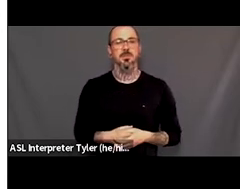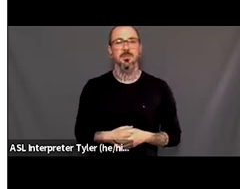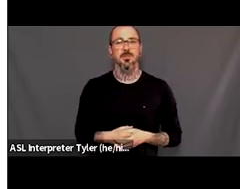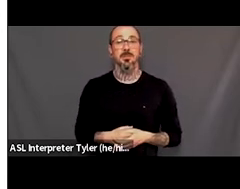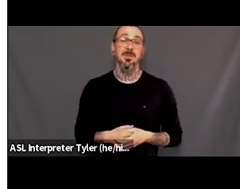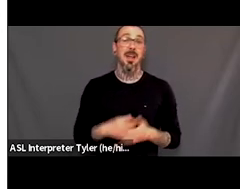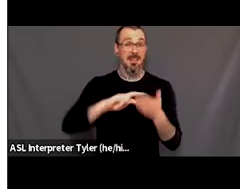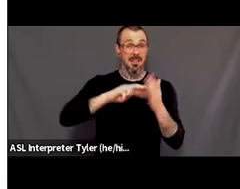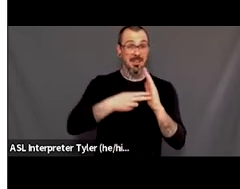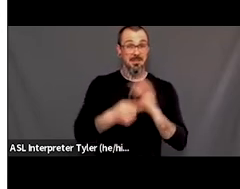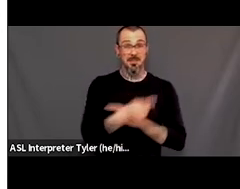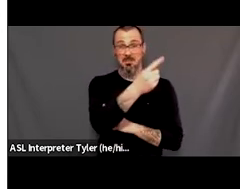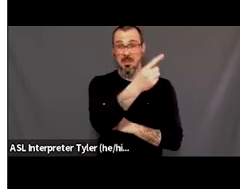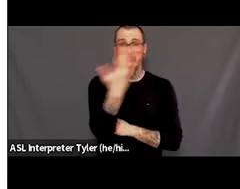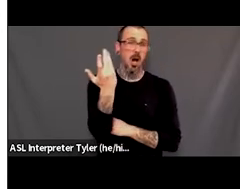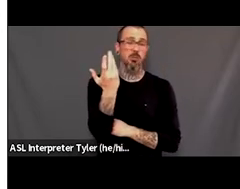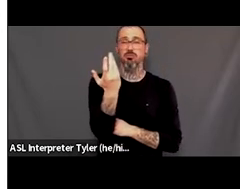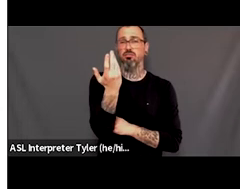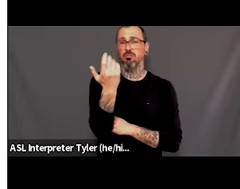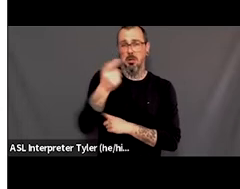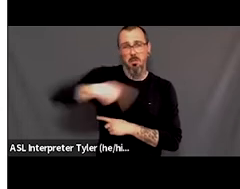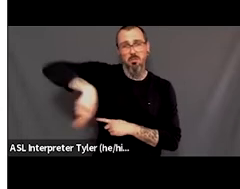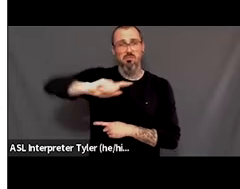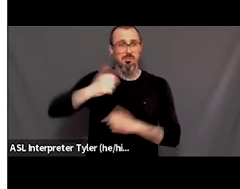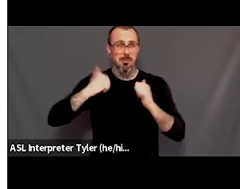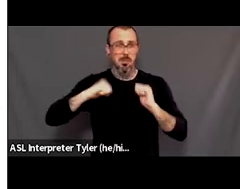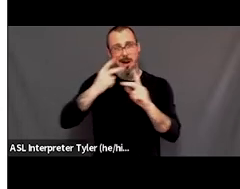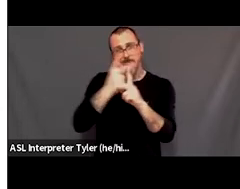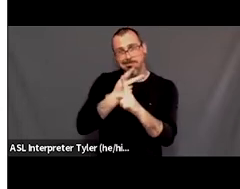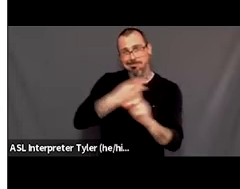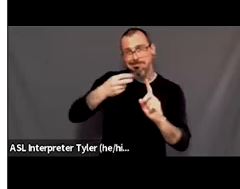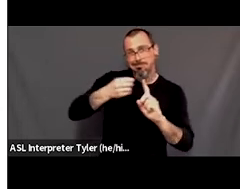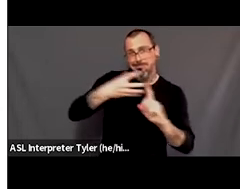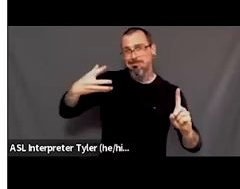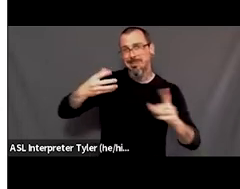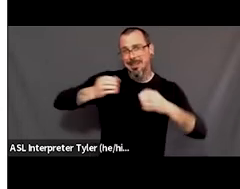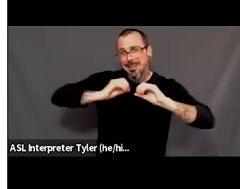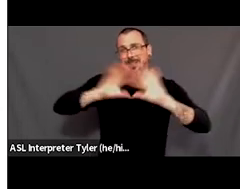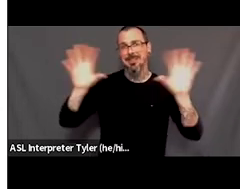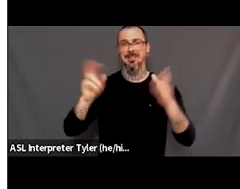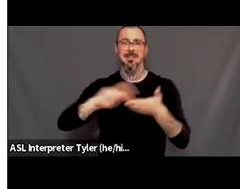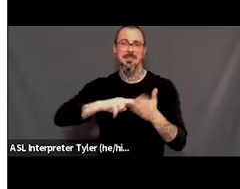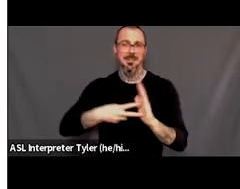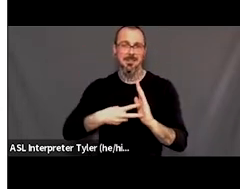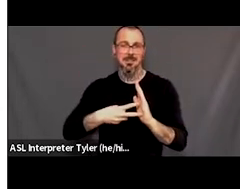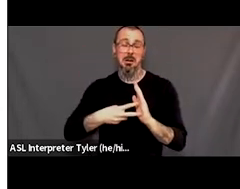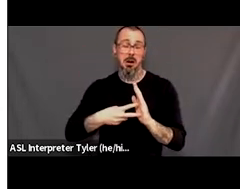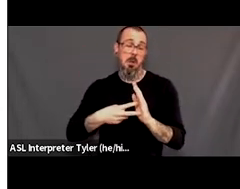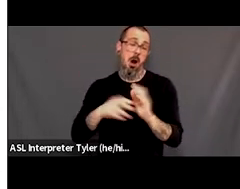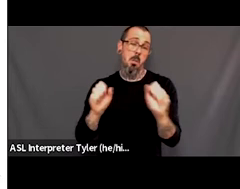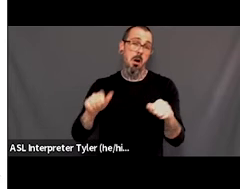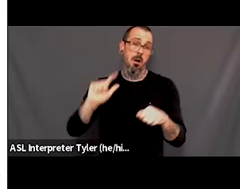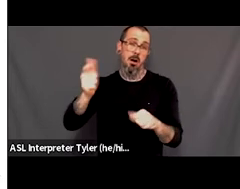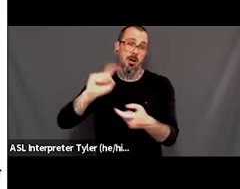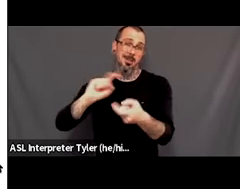definitions um of some of of the terms we wanted to define kind of the context